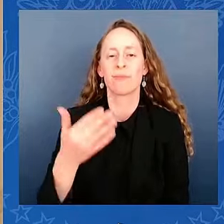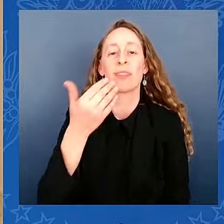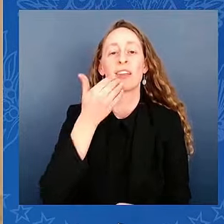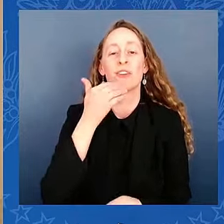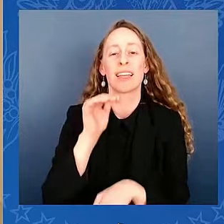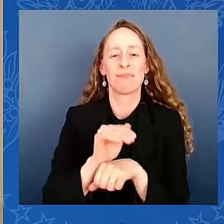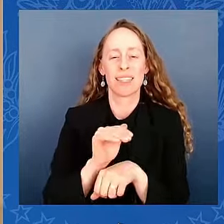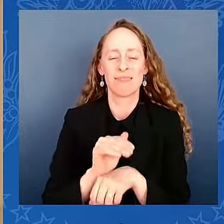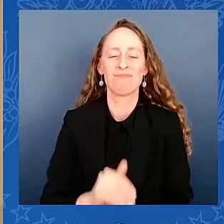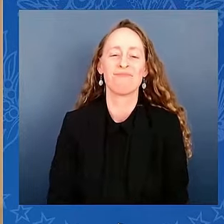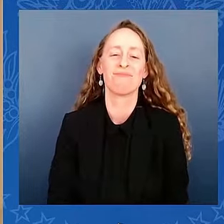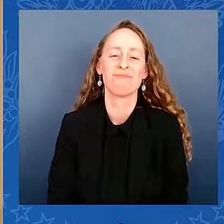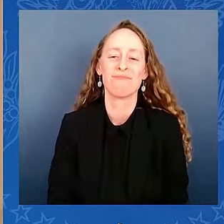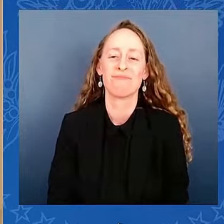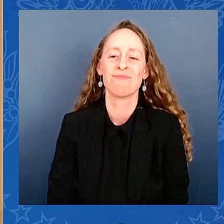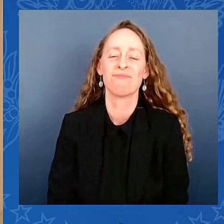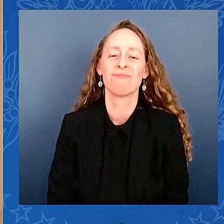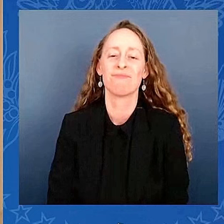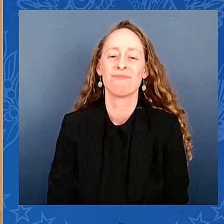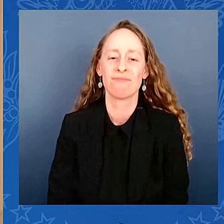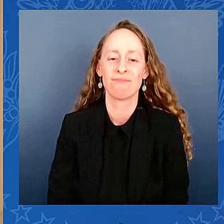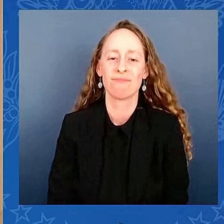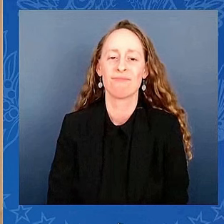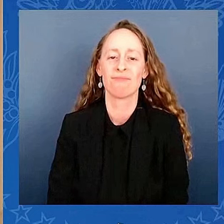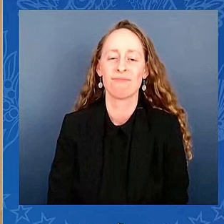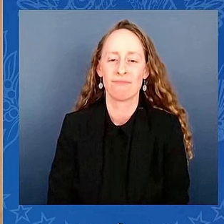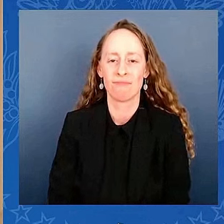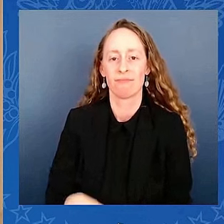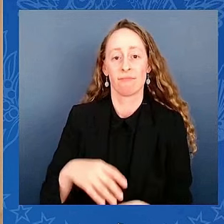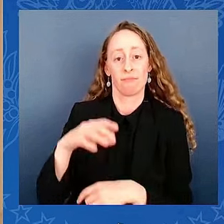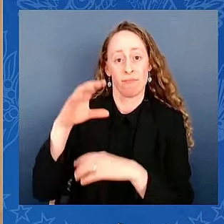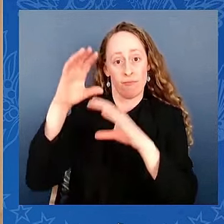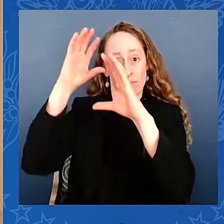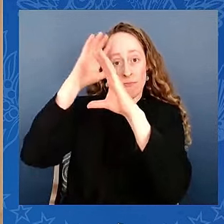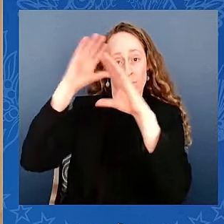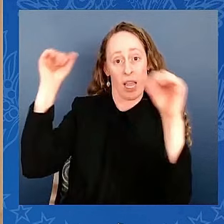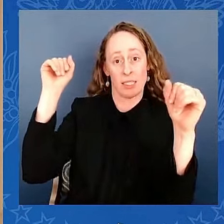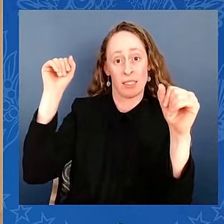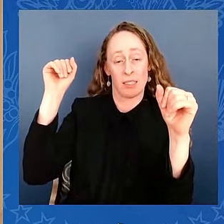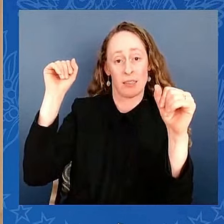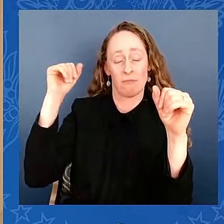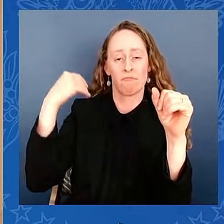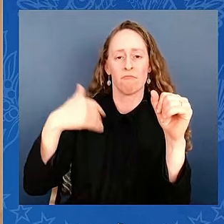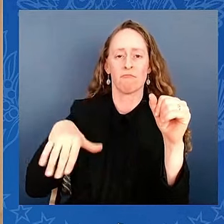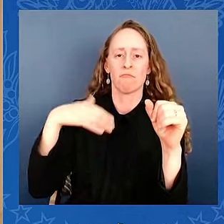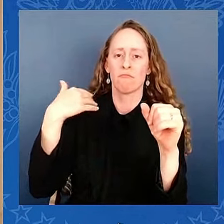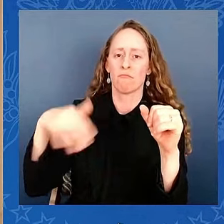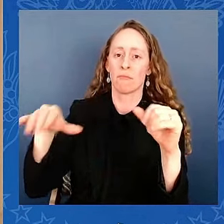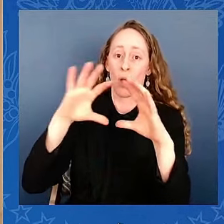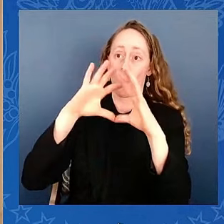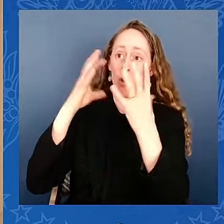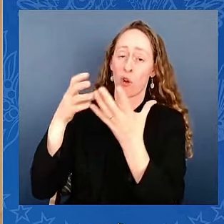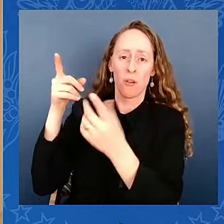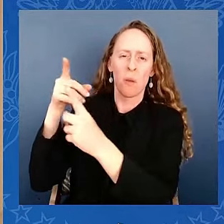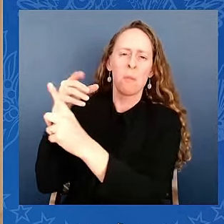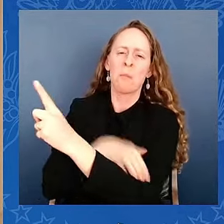The presidency is the most powerful office in the world. It's an office that not only tests your judgment,